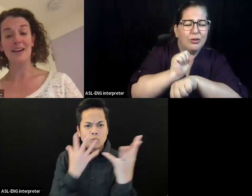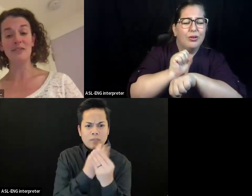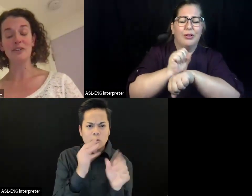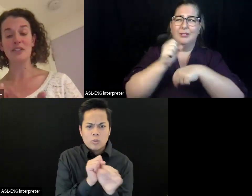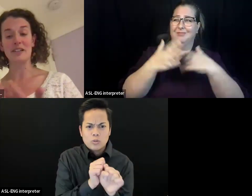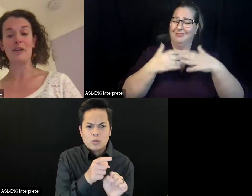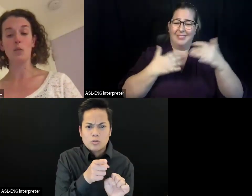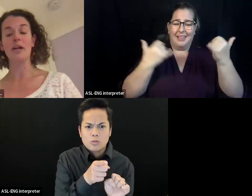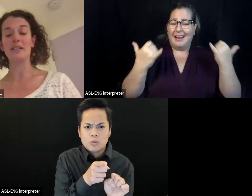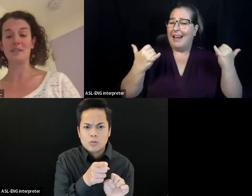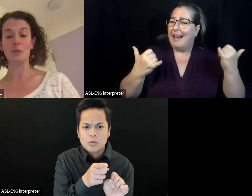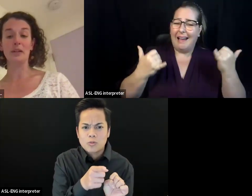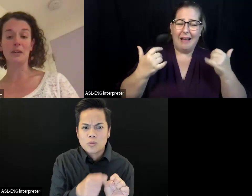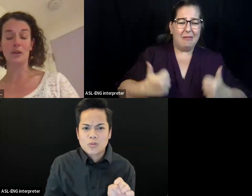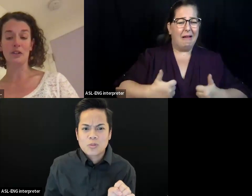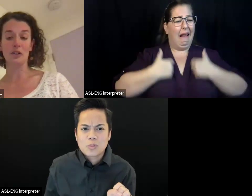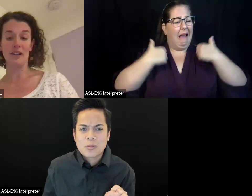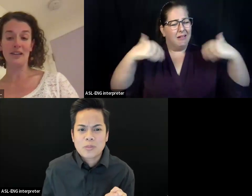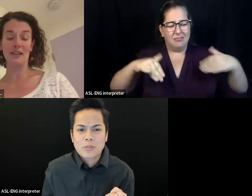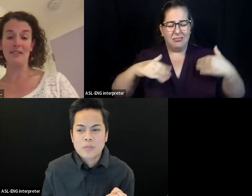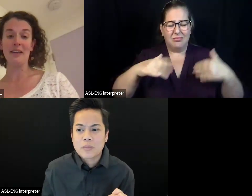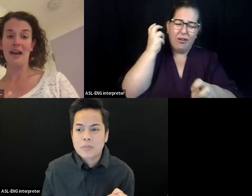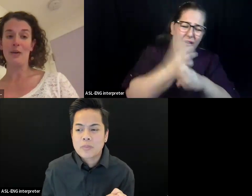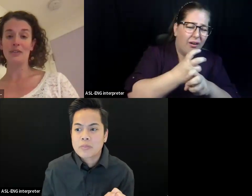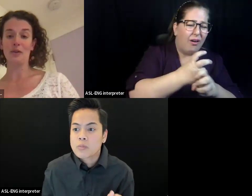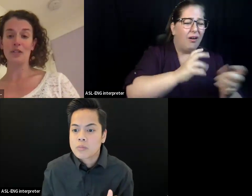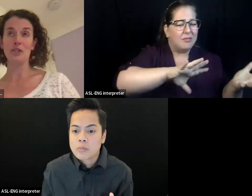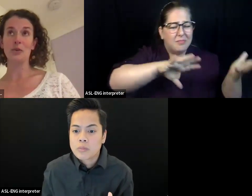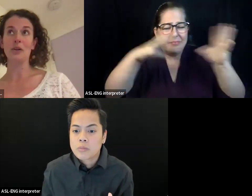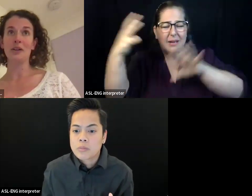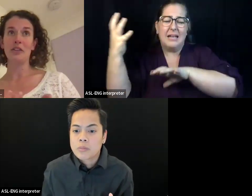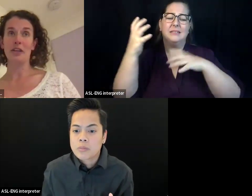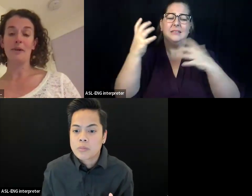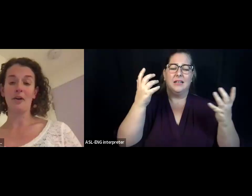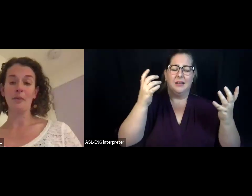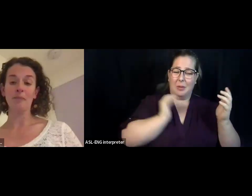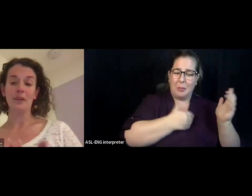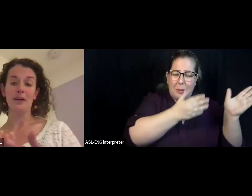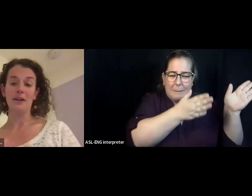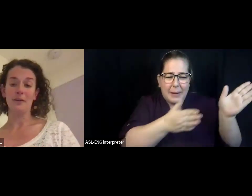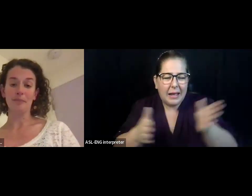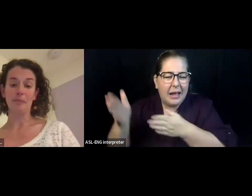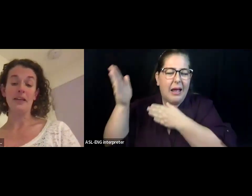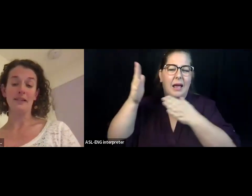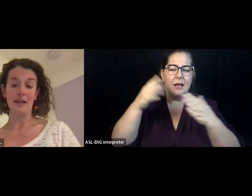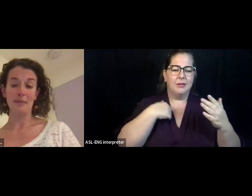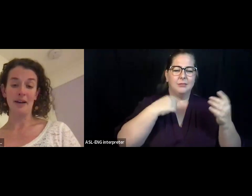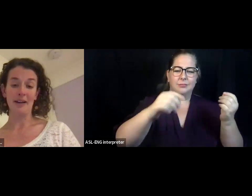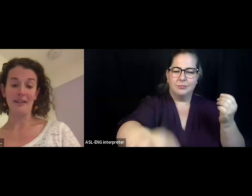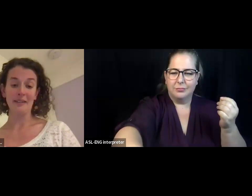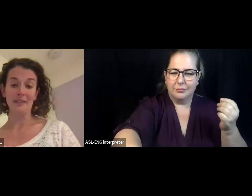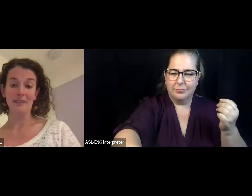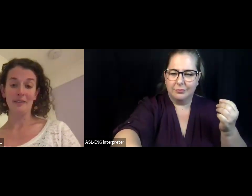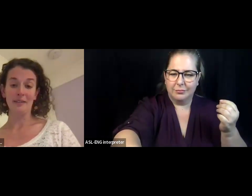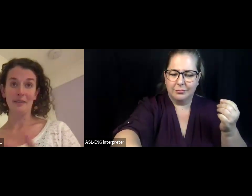is at for just like, what is this really going to look like? And how is it going to think about, um, being led